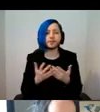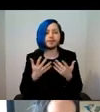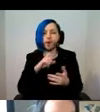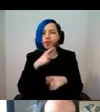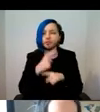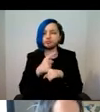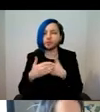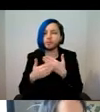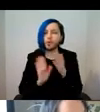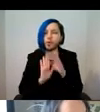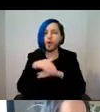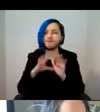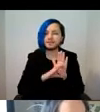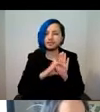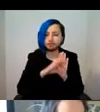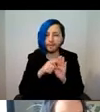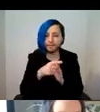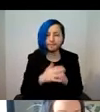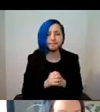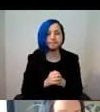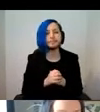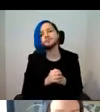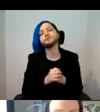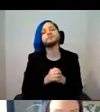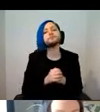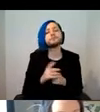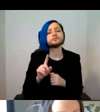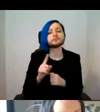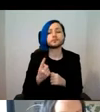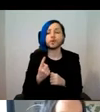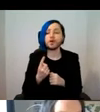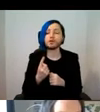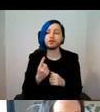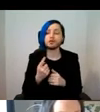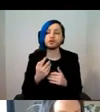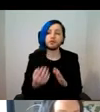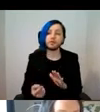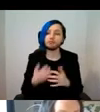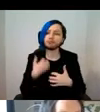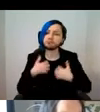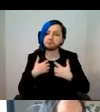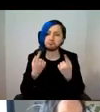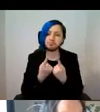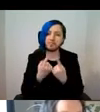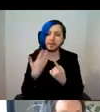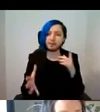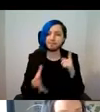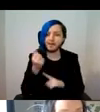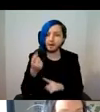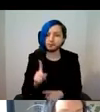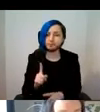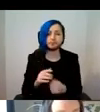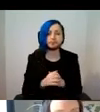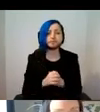on Instagram. Because one of the most interesting findings is that